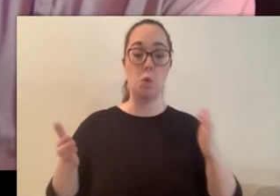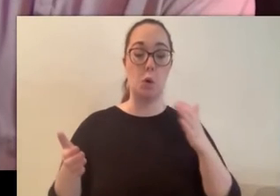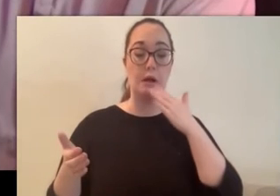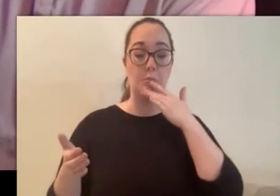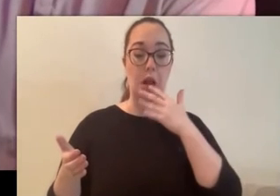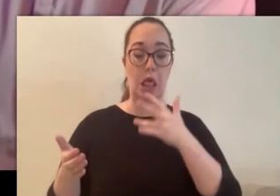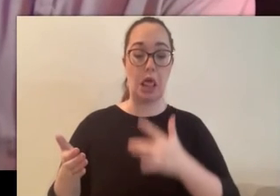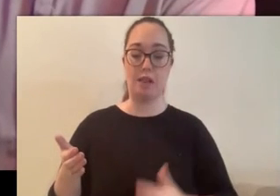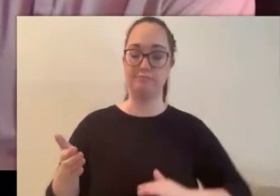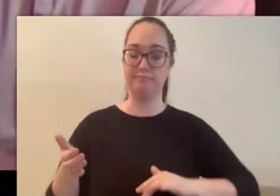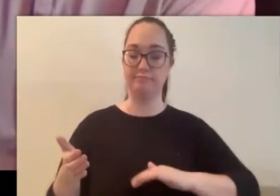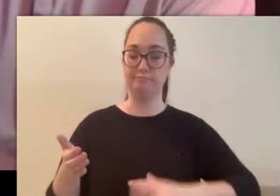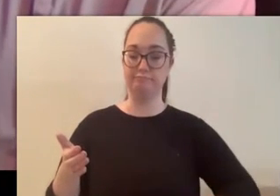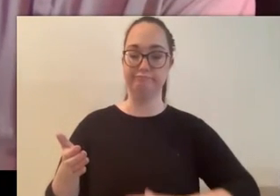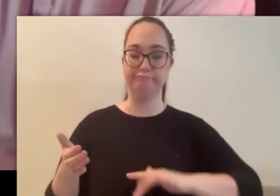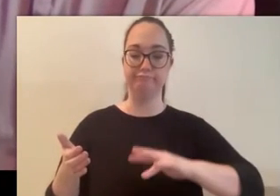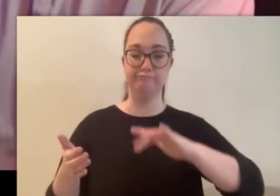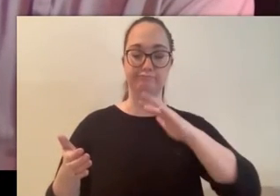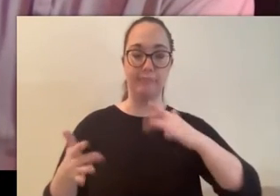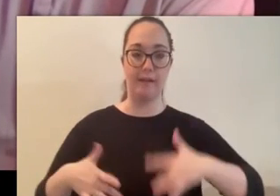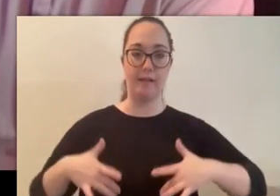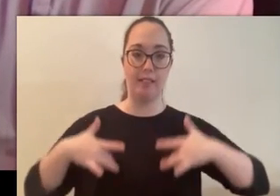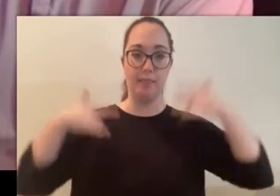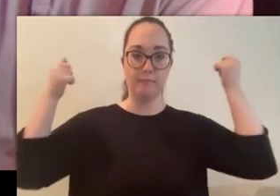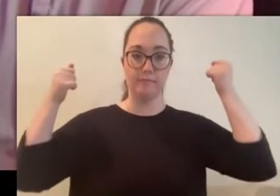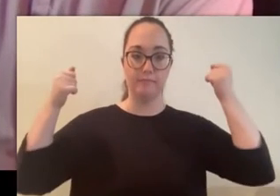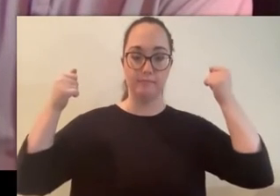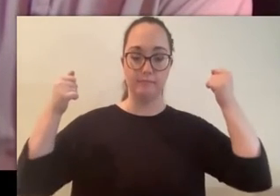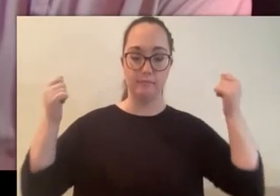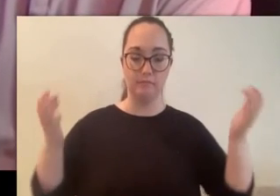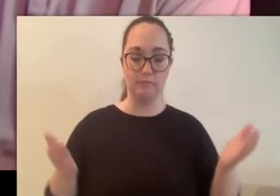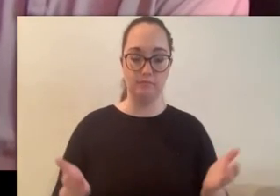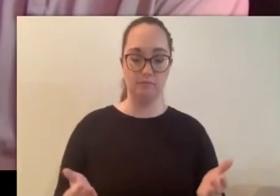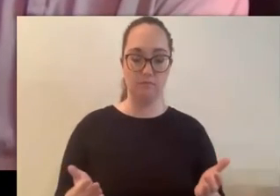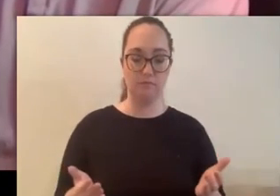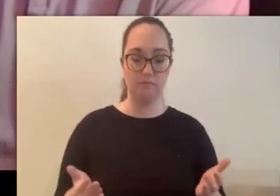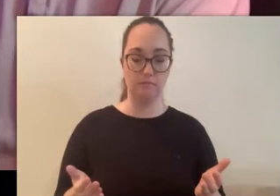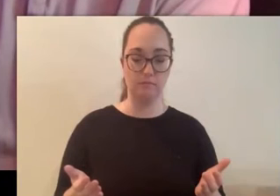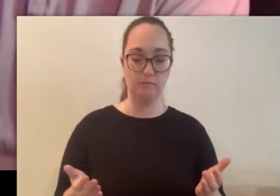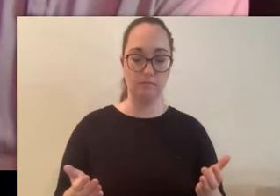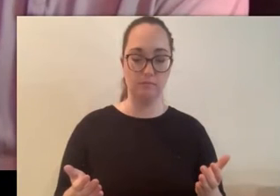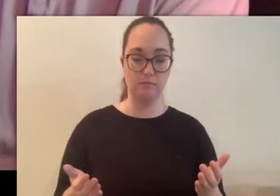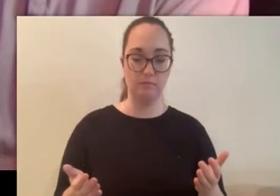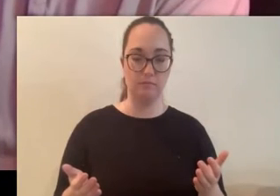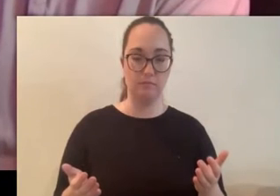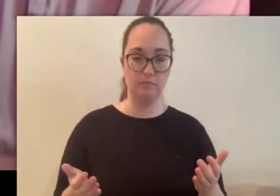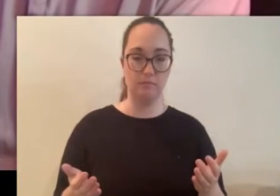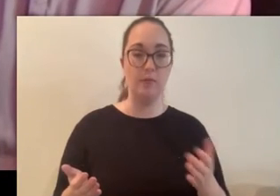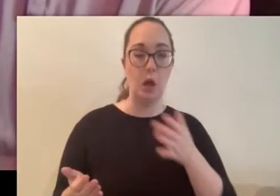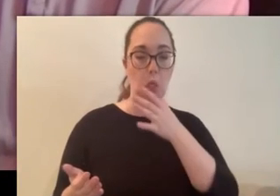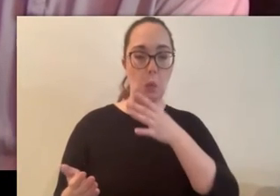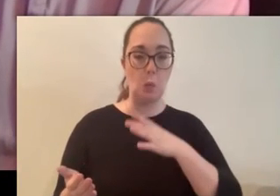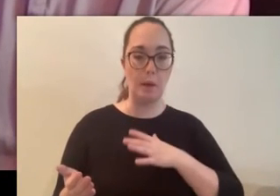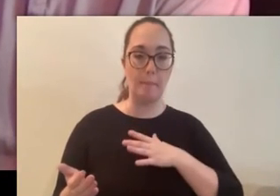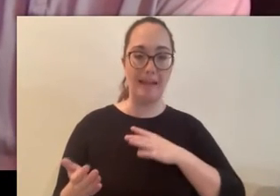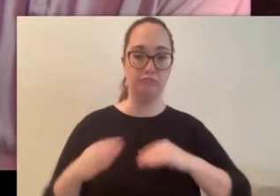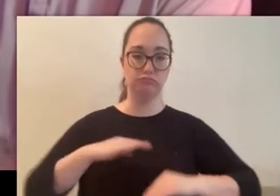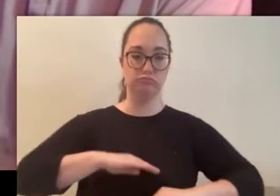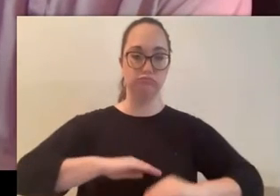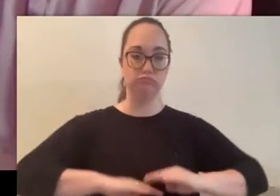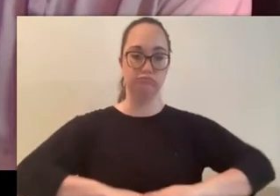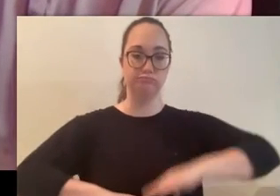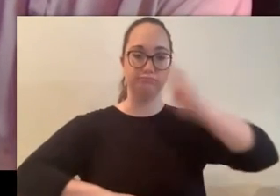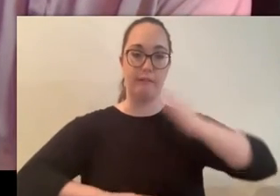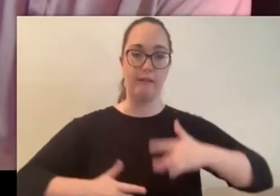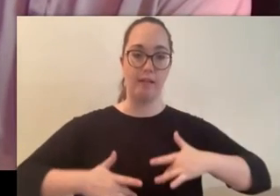is naked from the waist up i'm assuming what they mean is the woman is naked from the waist up carrying a bowl of blood